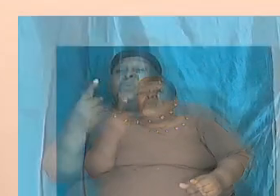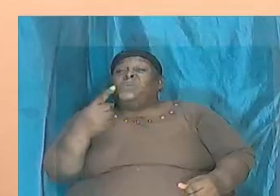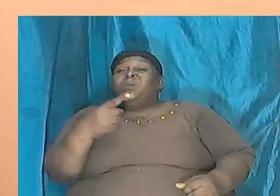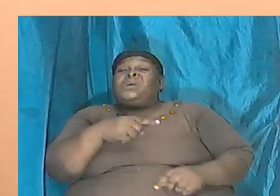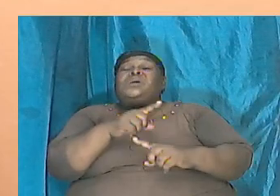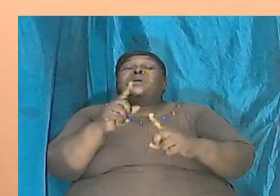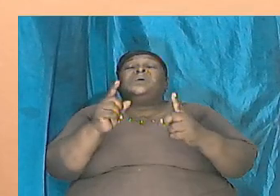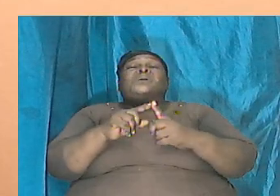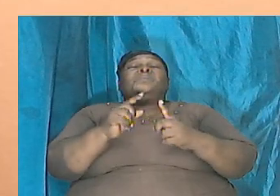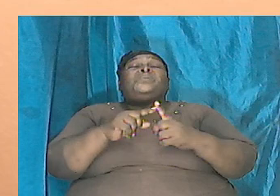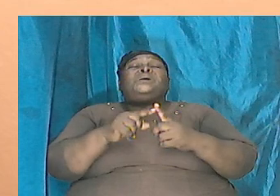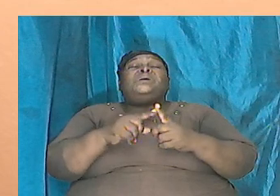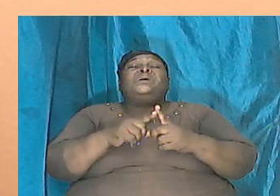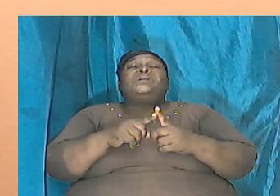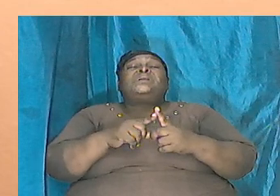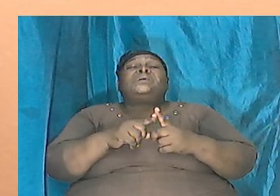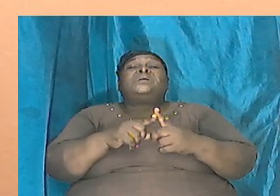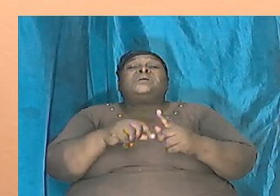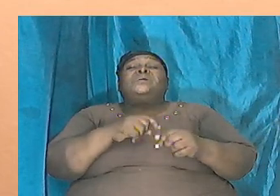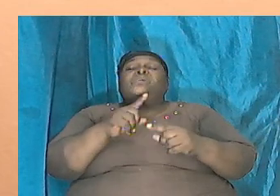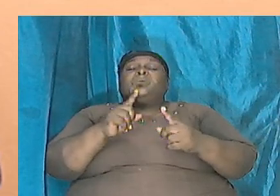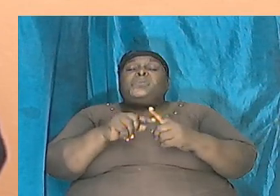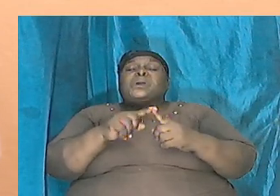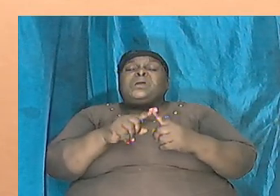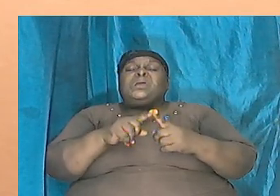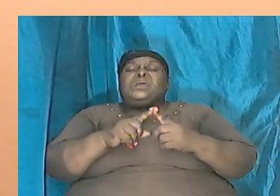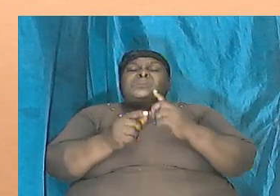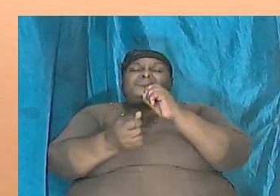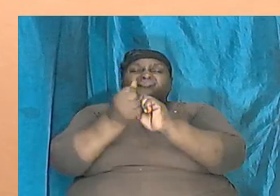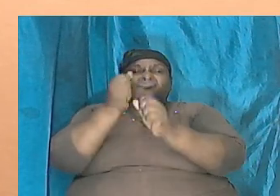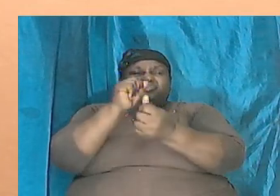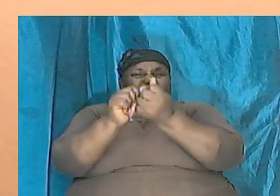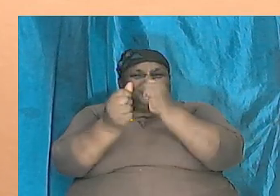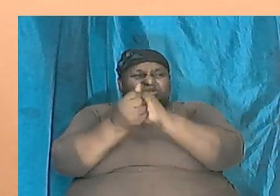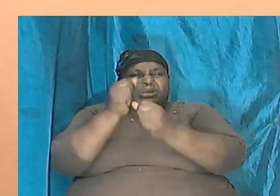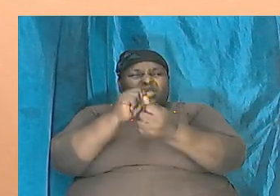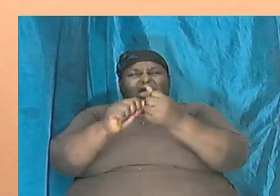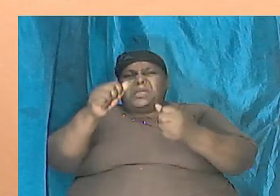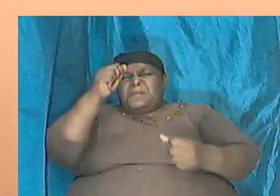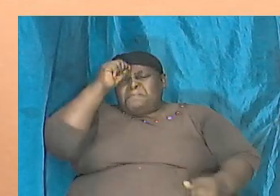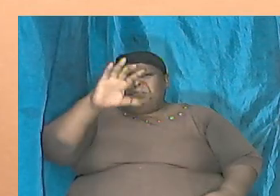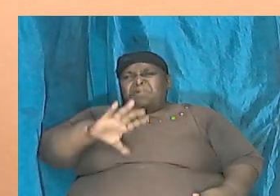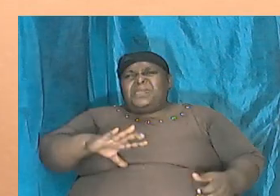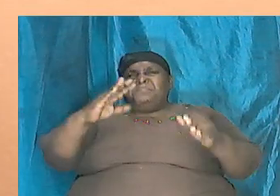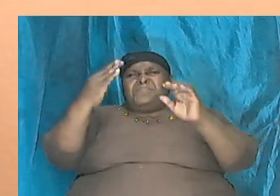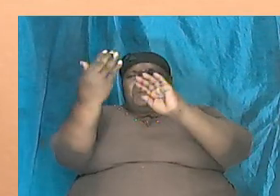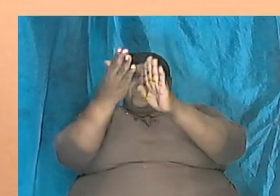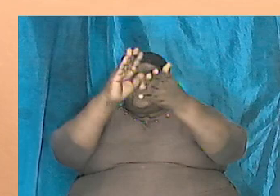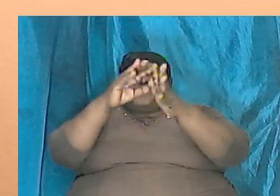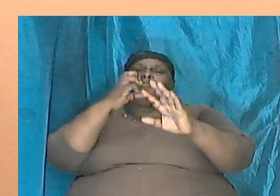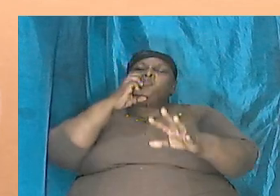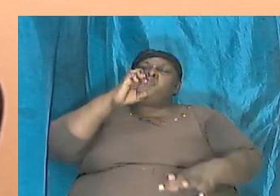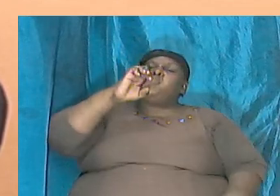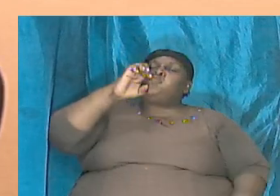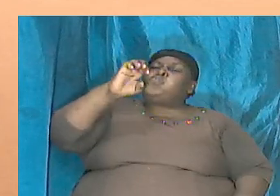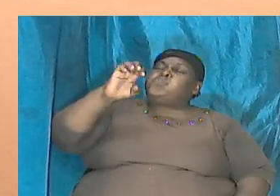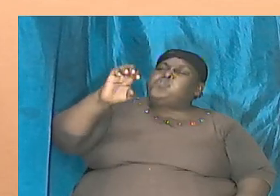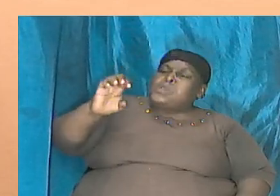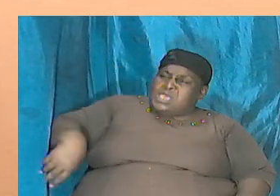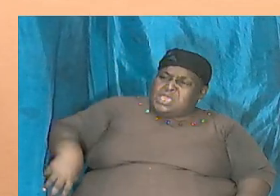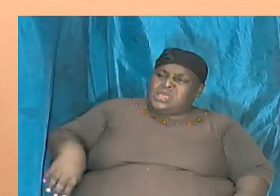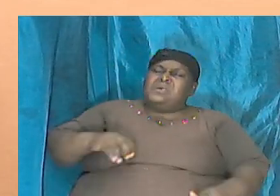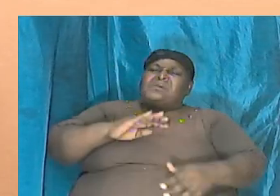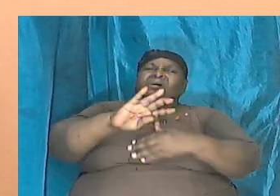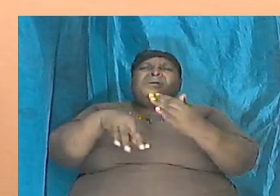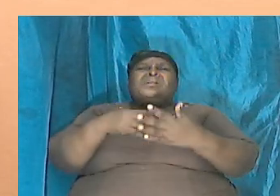it was only after the destruction men became wicked we know all that transpired all that was